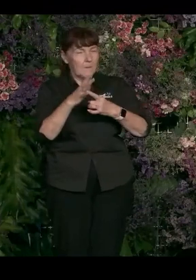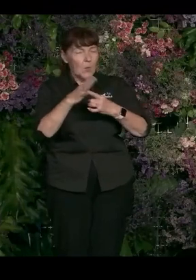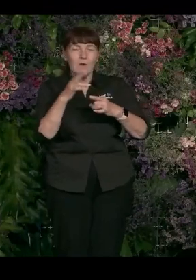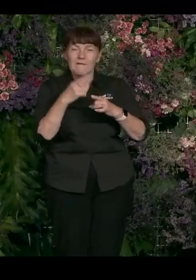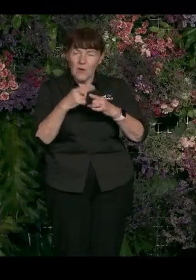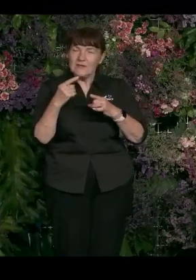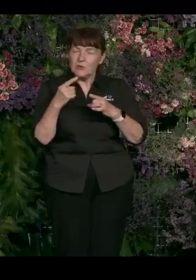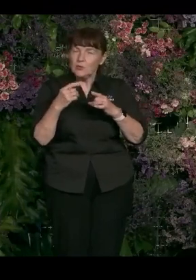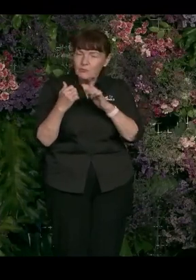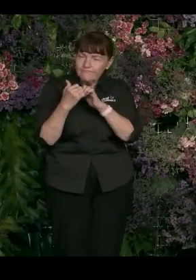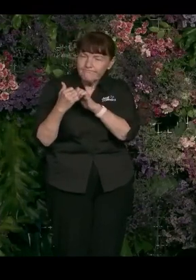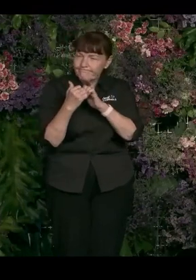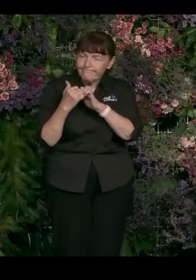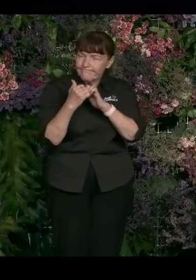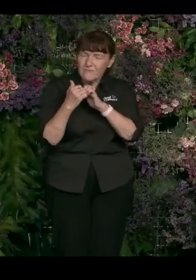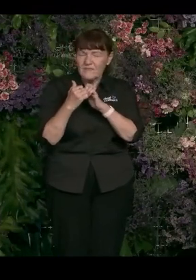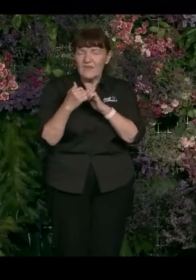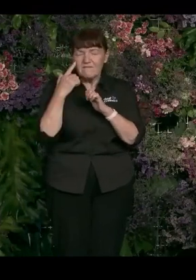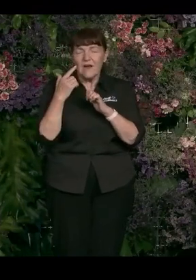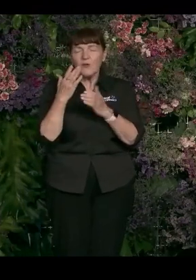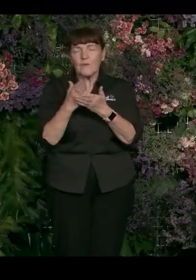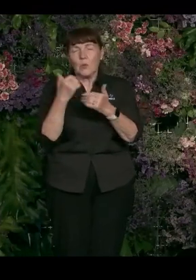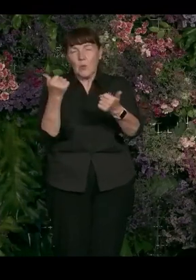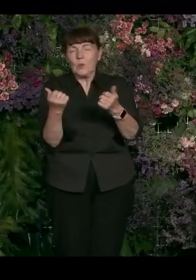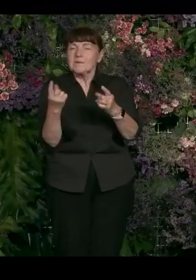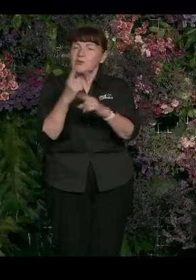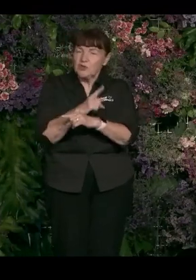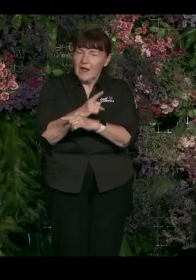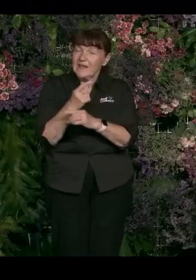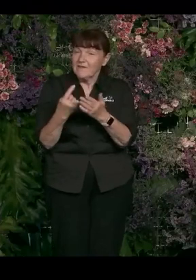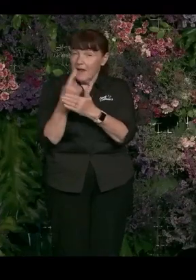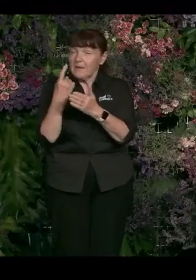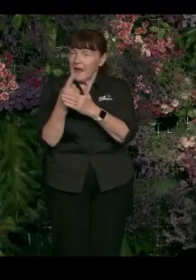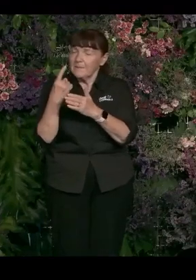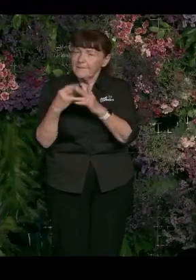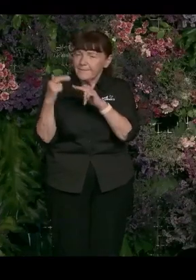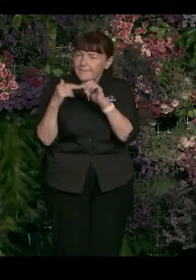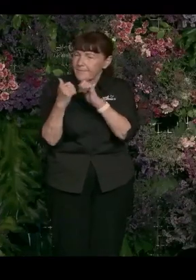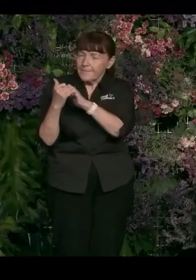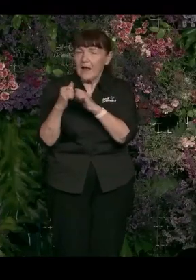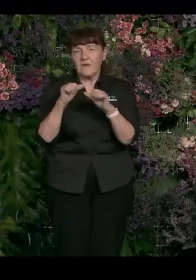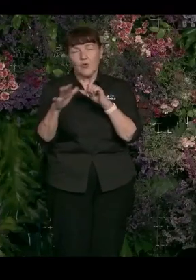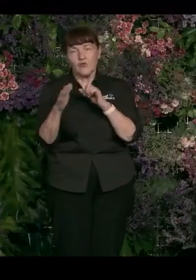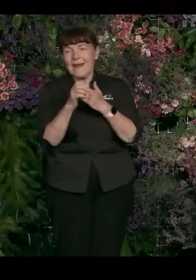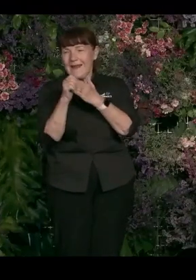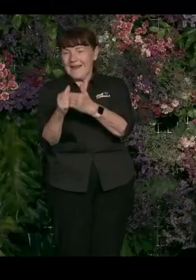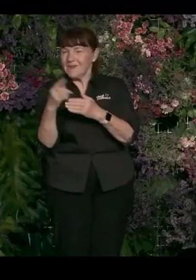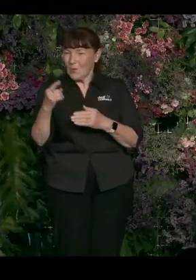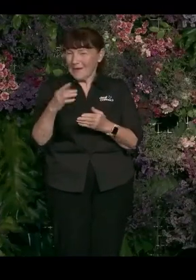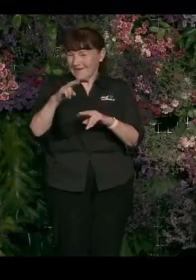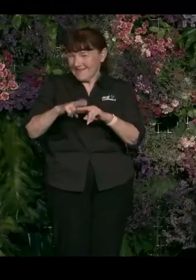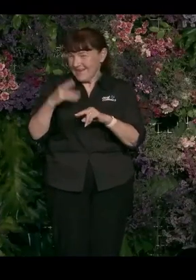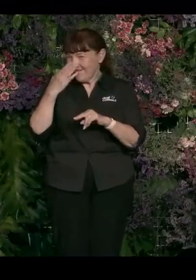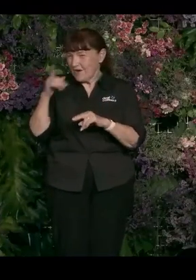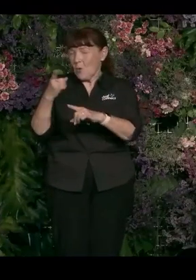building those relationships. That's where I've found the better change or things to keep on occurring. Having great leaders, there's one sitting in front here, won't